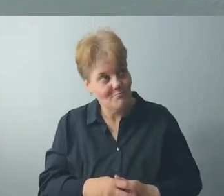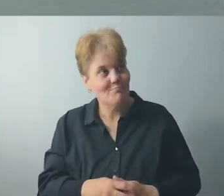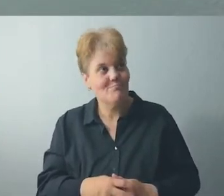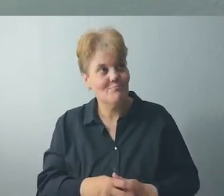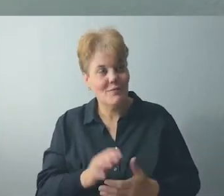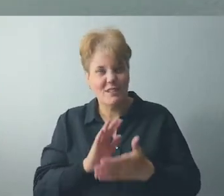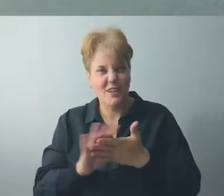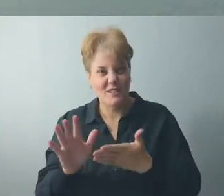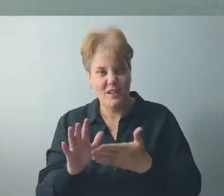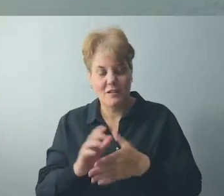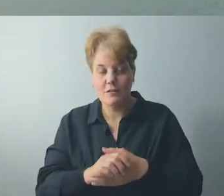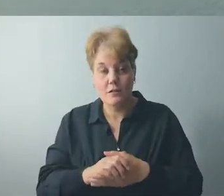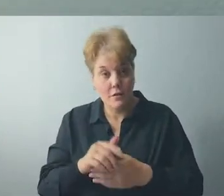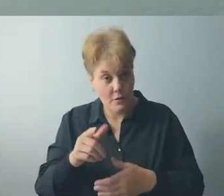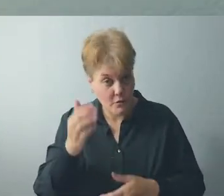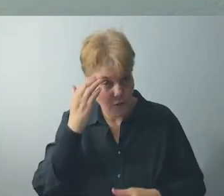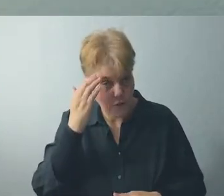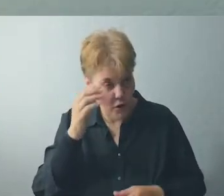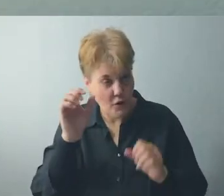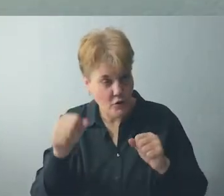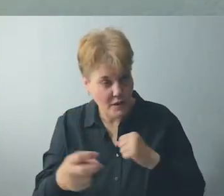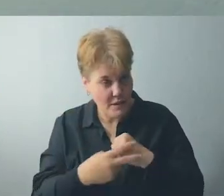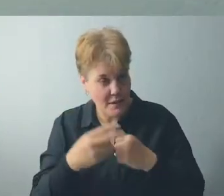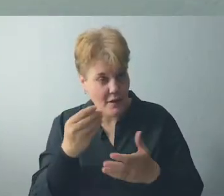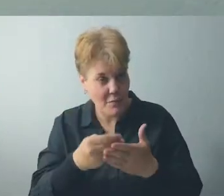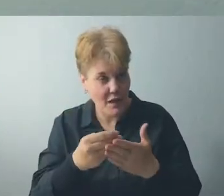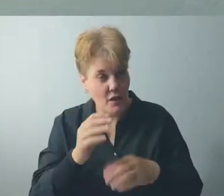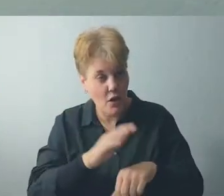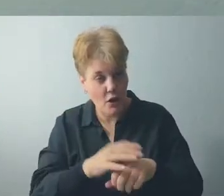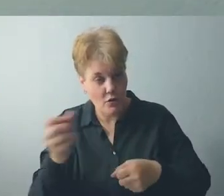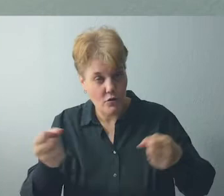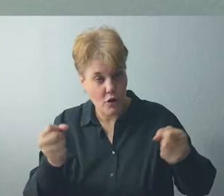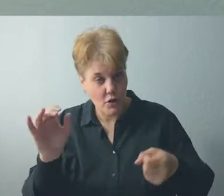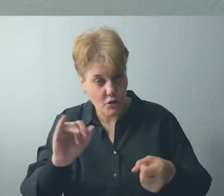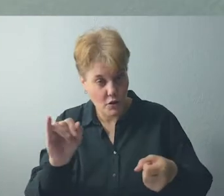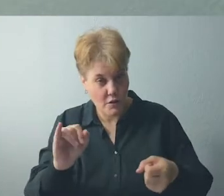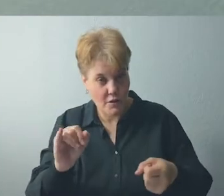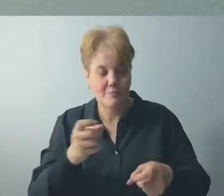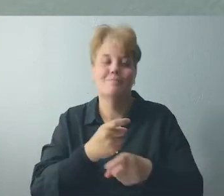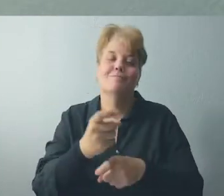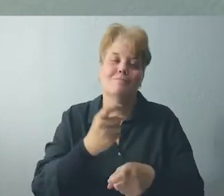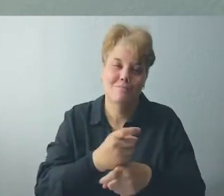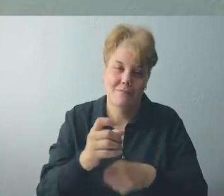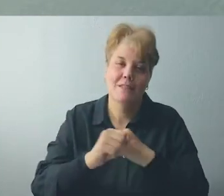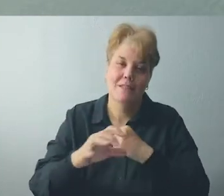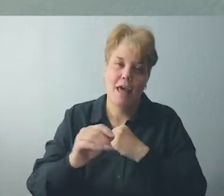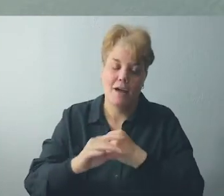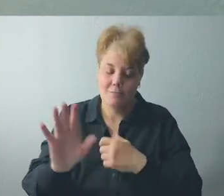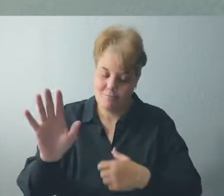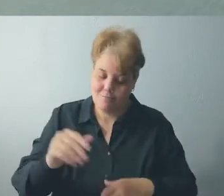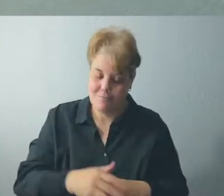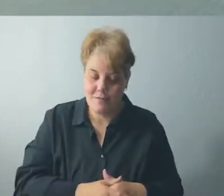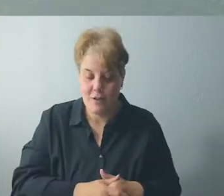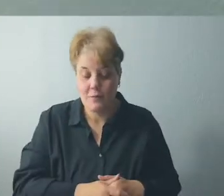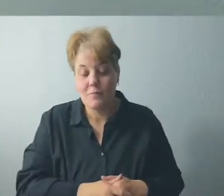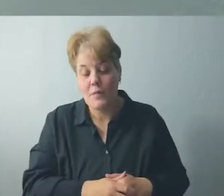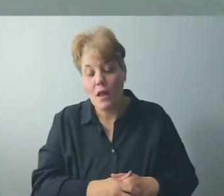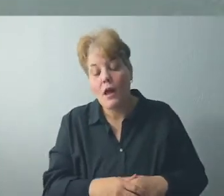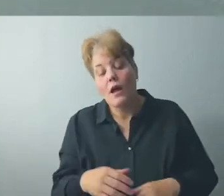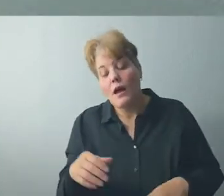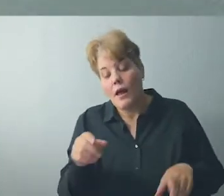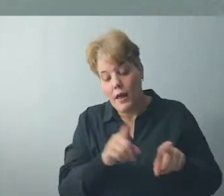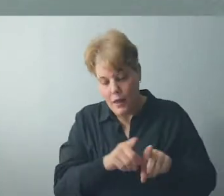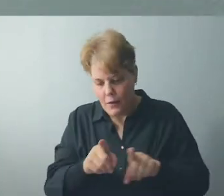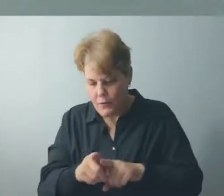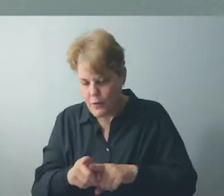By the way, did you know that you can save up to 15% on your auto insurance? Just kidding. Seeing if you're awake. Also, I